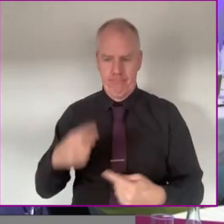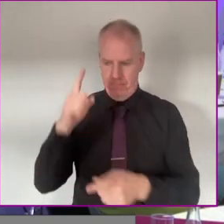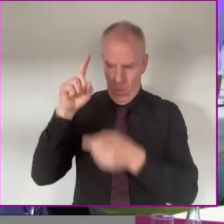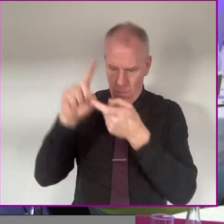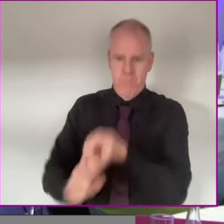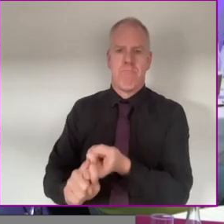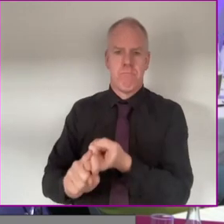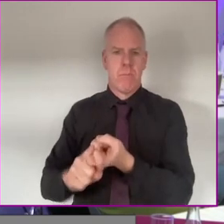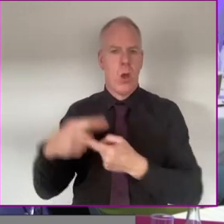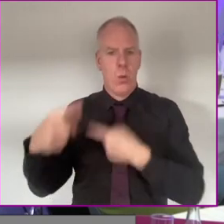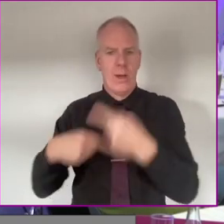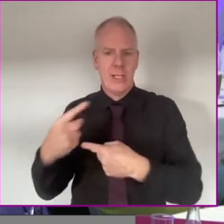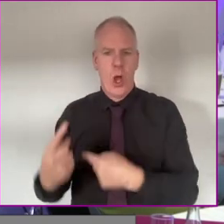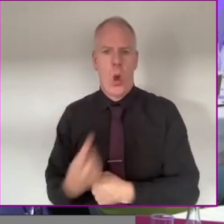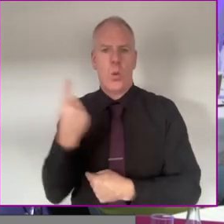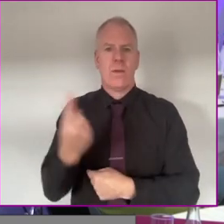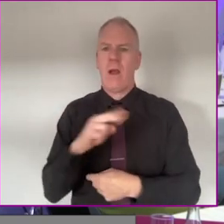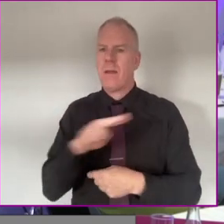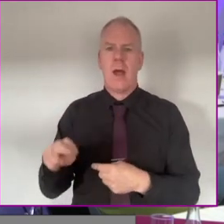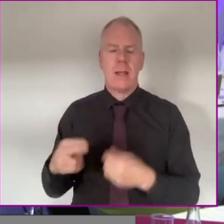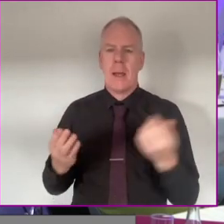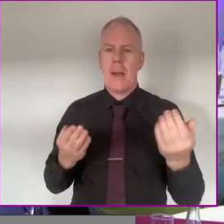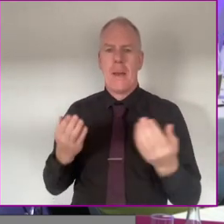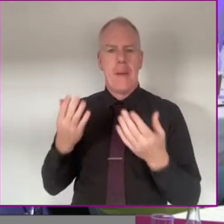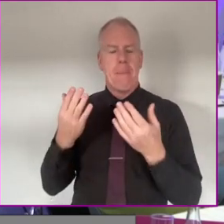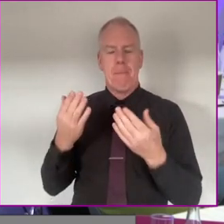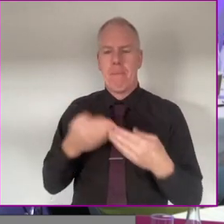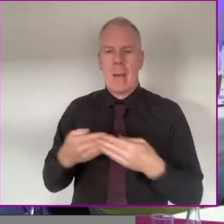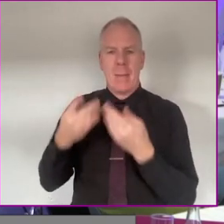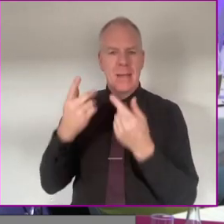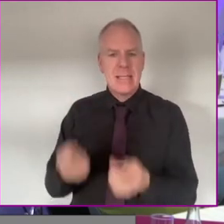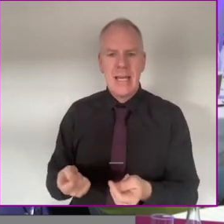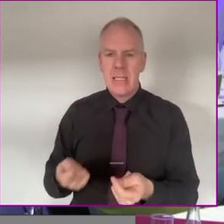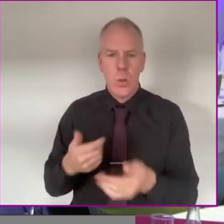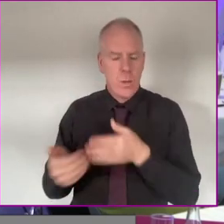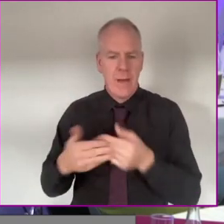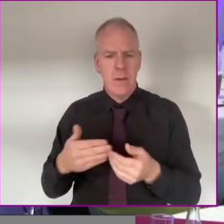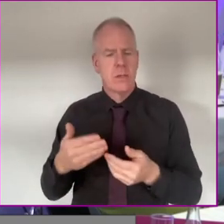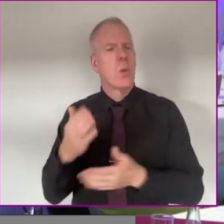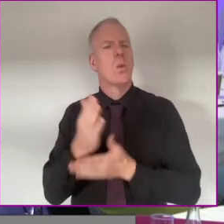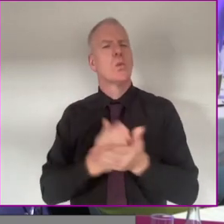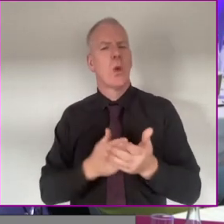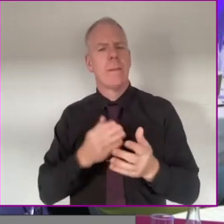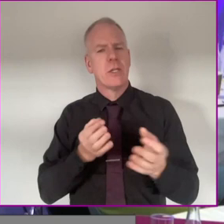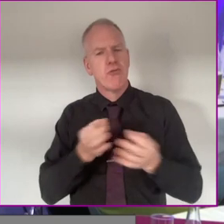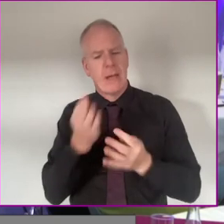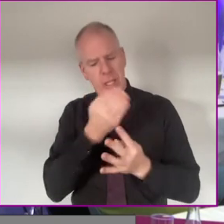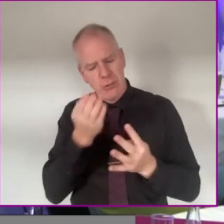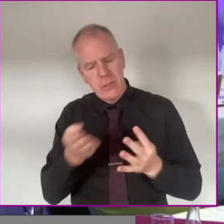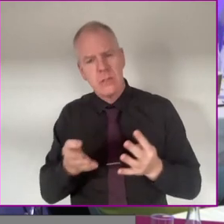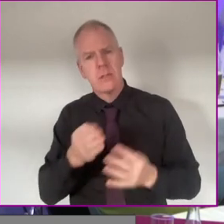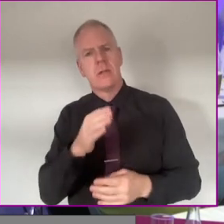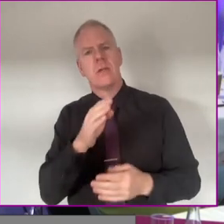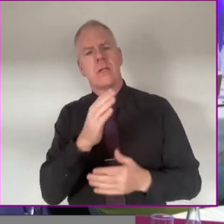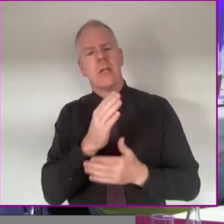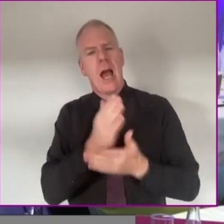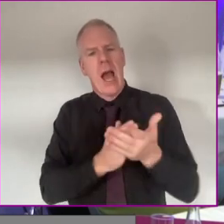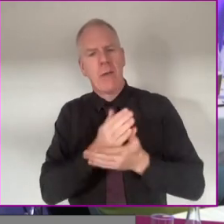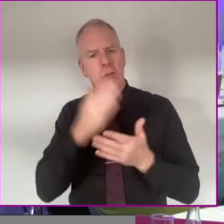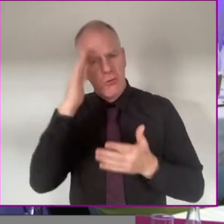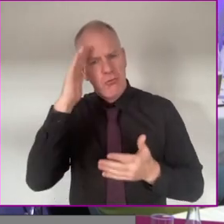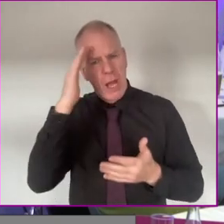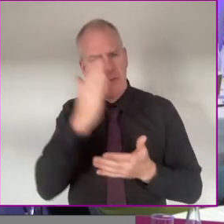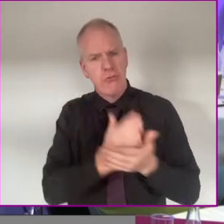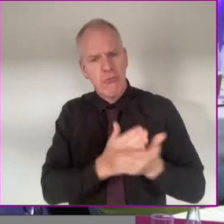user, make sure it's for a wheelchair user and not a babysitter or other thing else. So what are some of the strategies that your